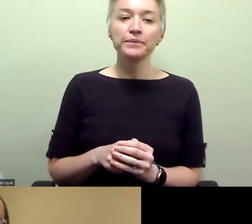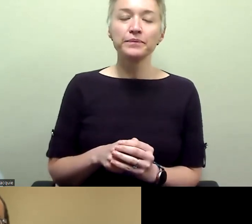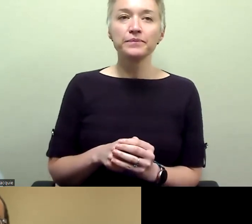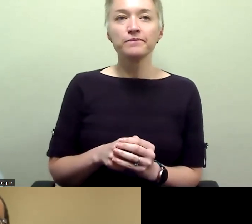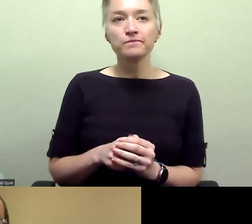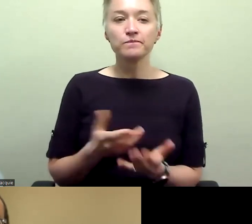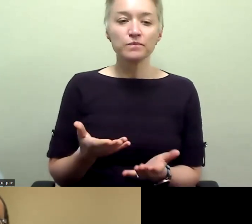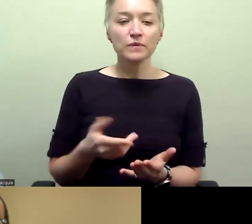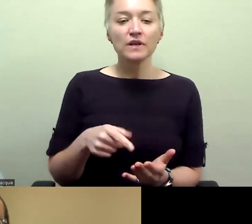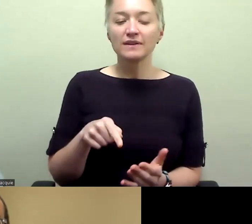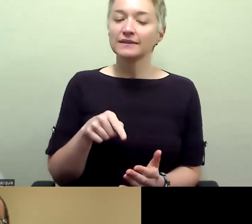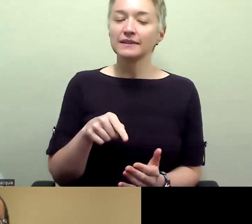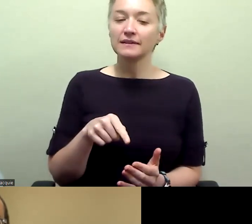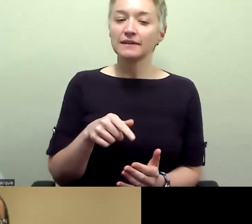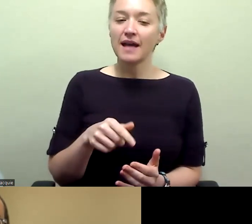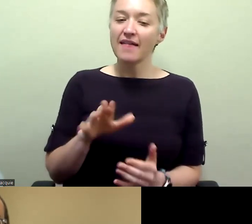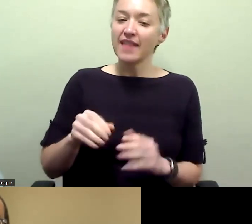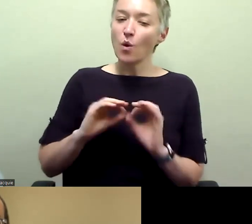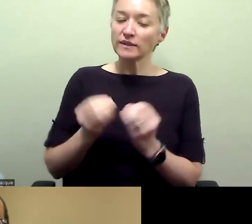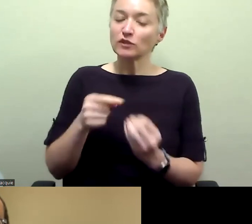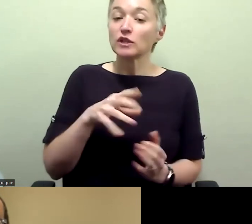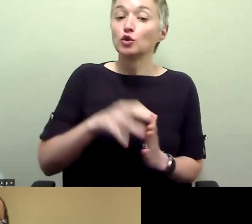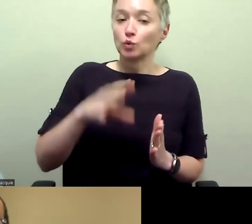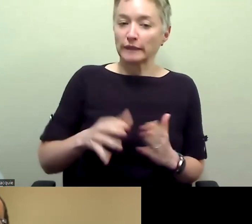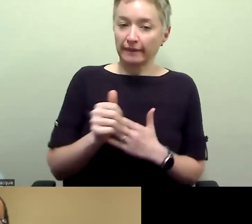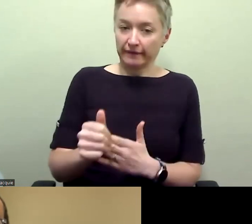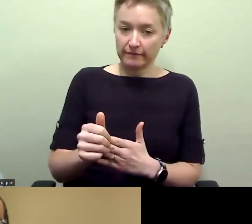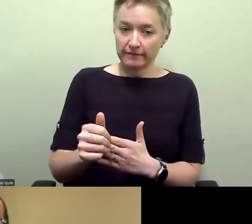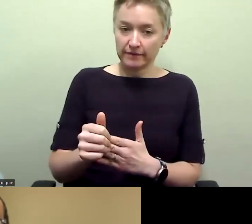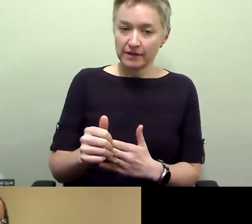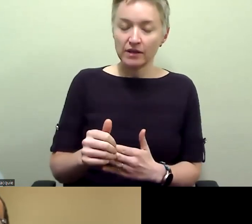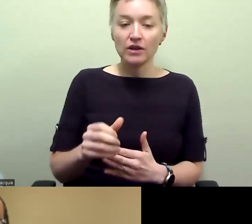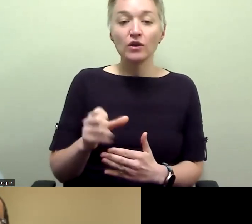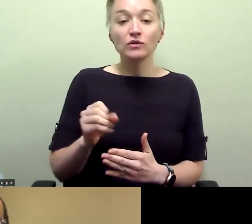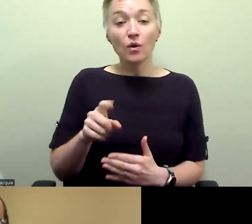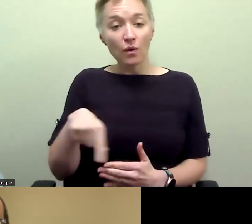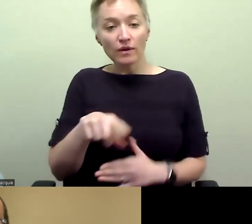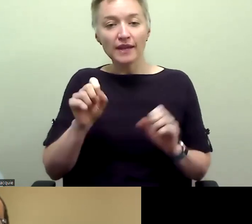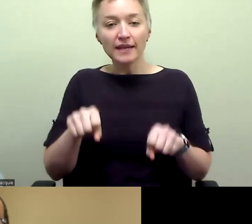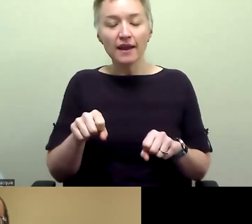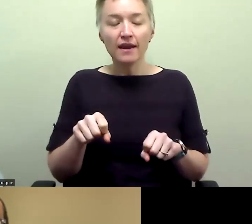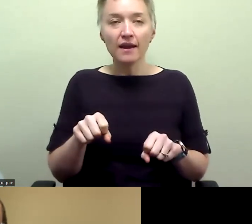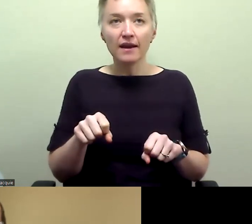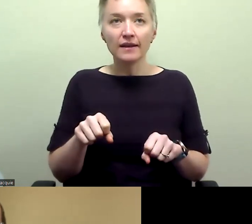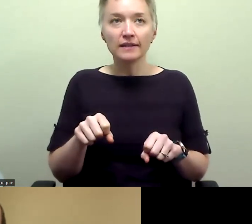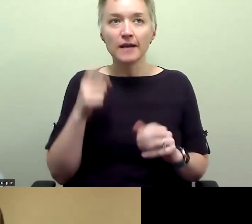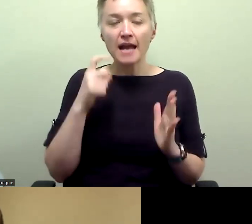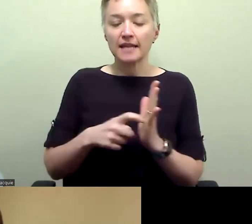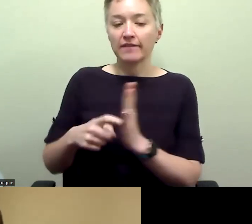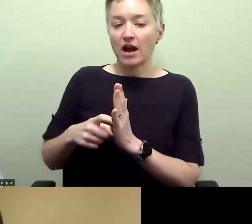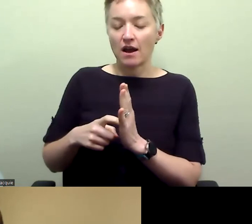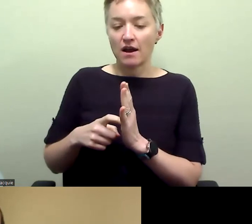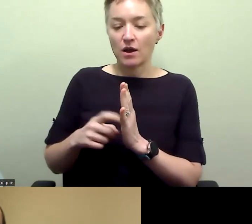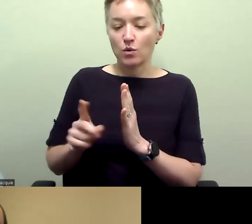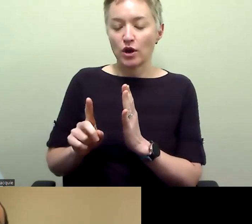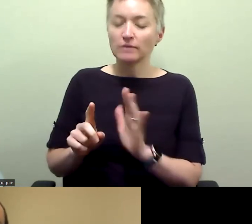uh, it's a student-led organization in which they can identify areas. So they are now, we're seeing much